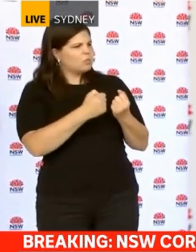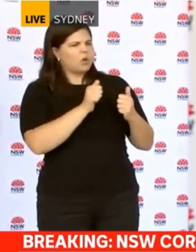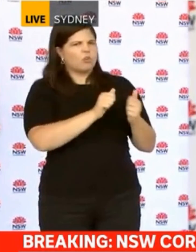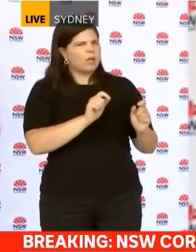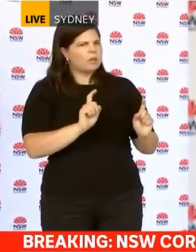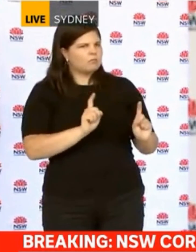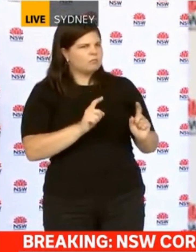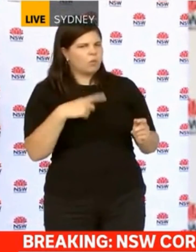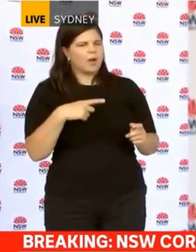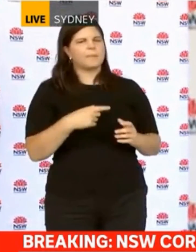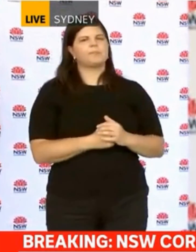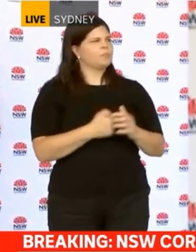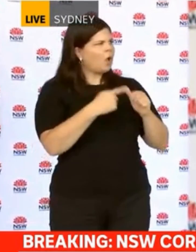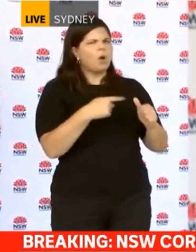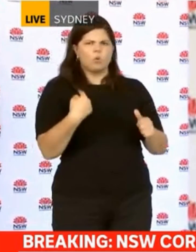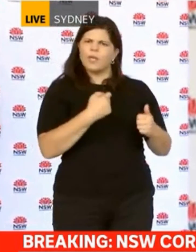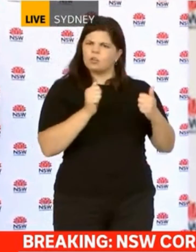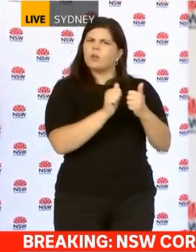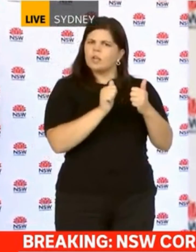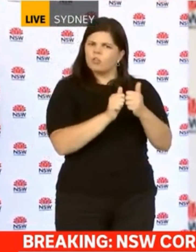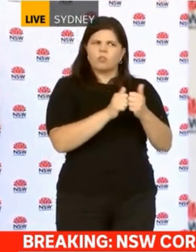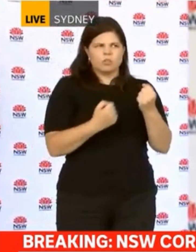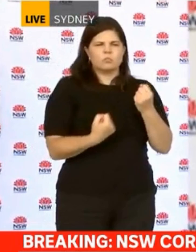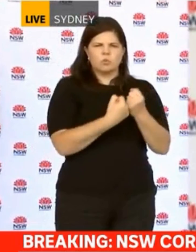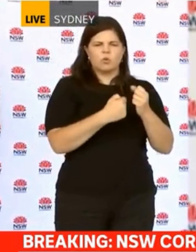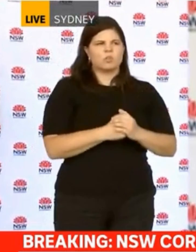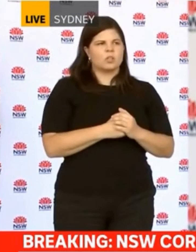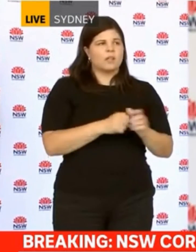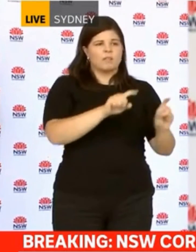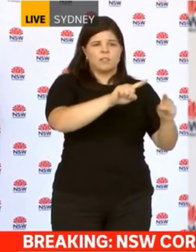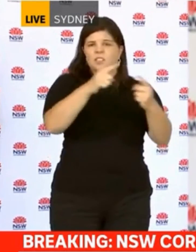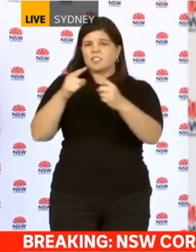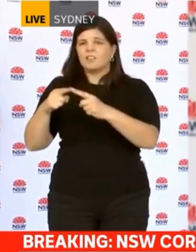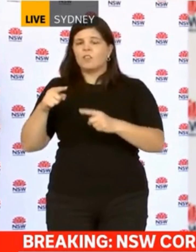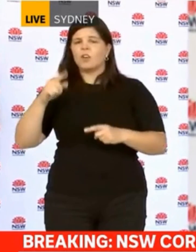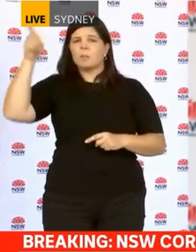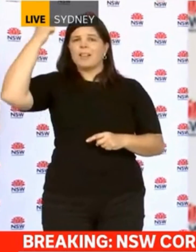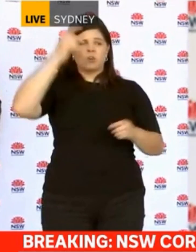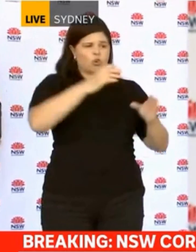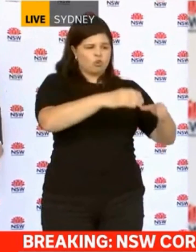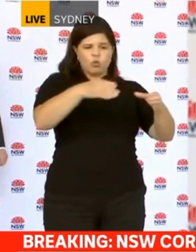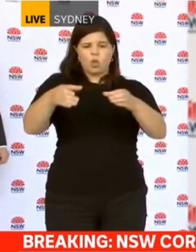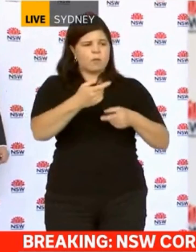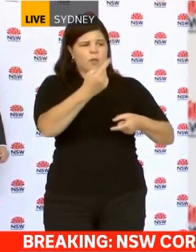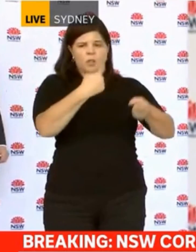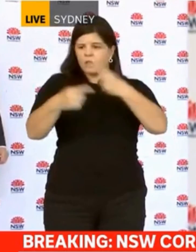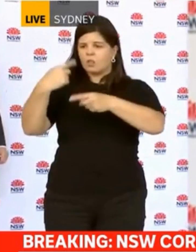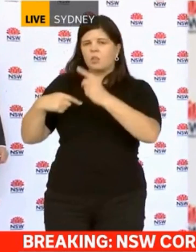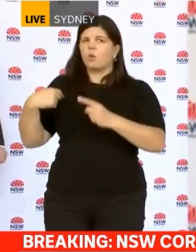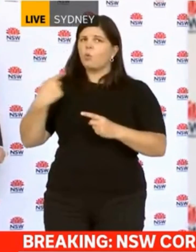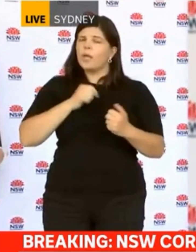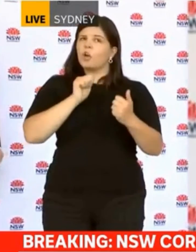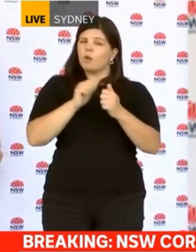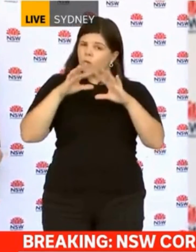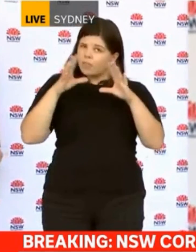supported a number of those recommendations. Those recommendations came from many different political parties. We don't share all of those views, but